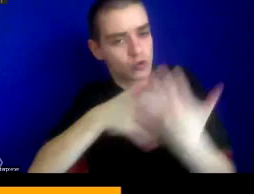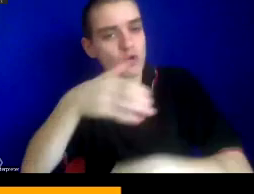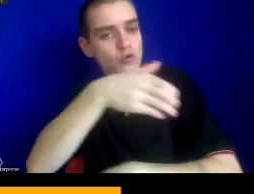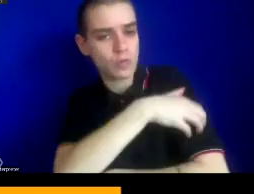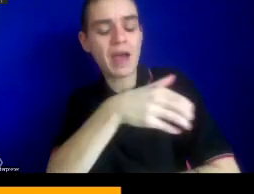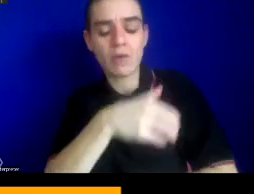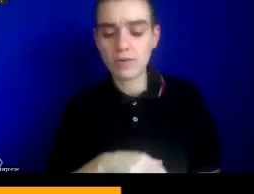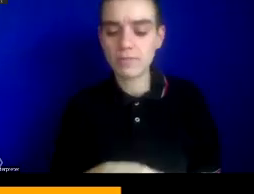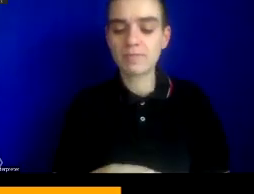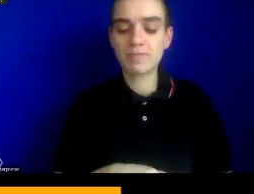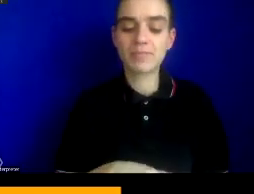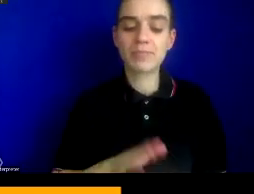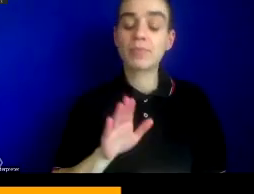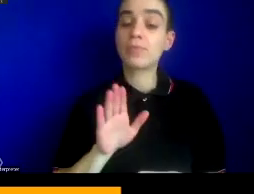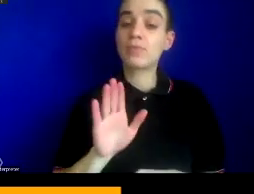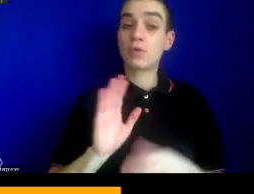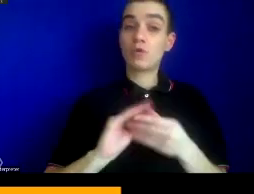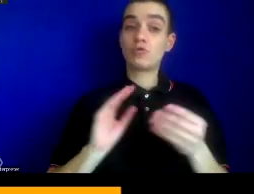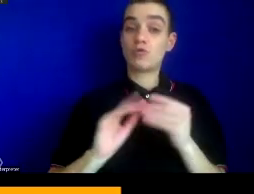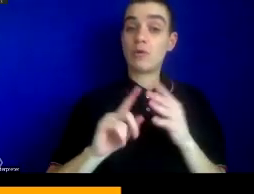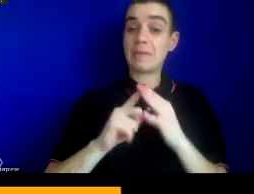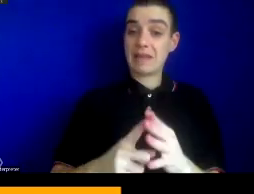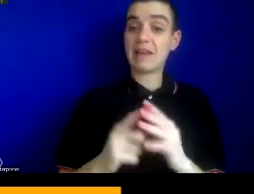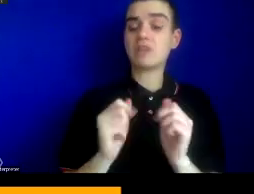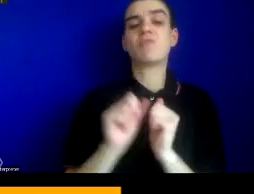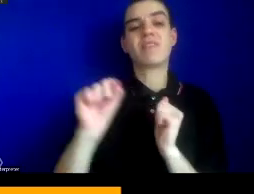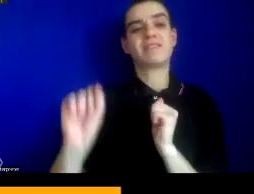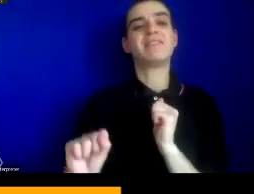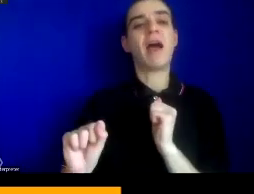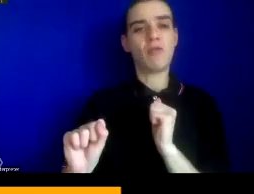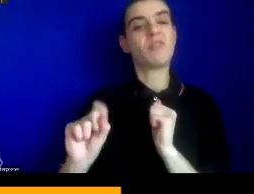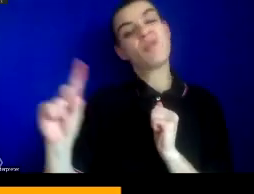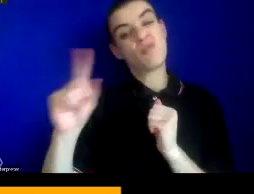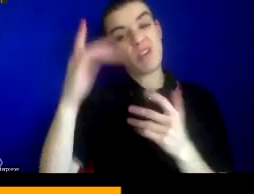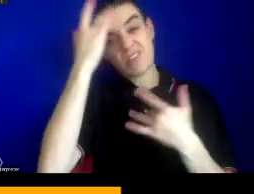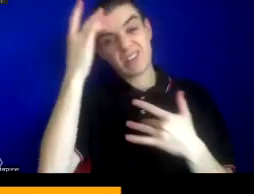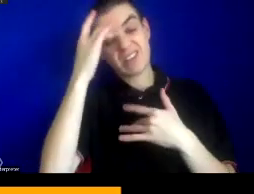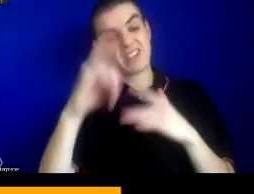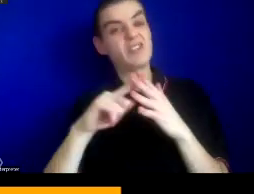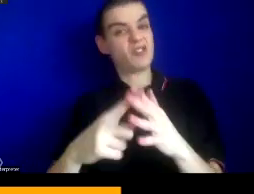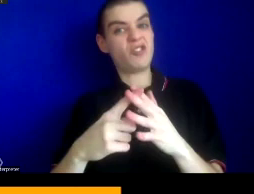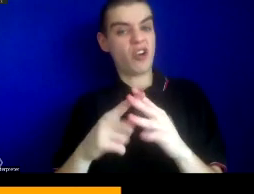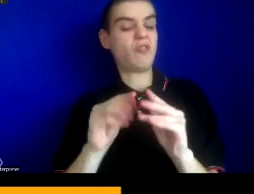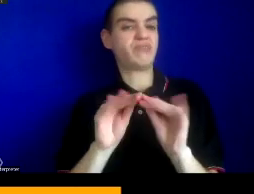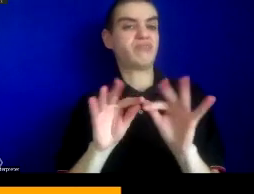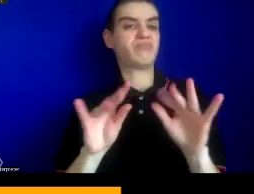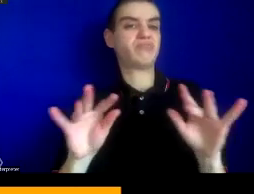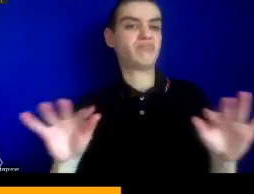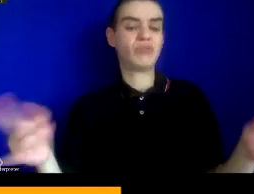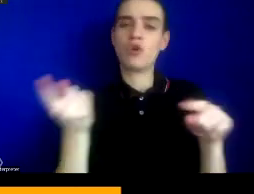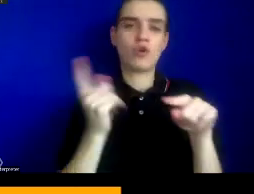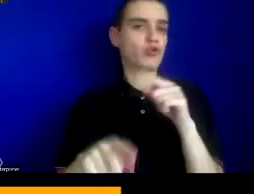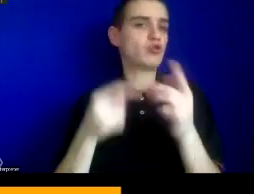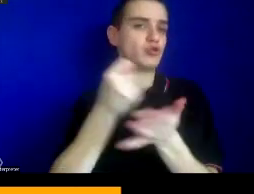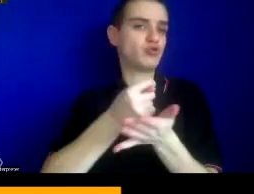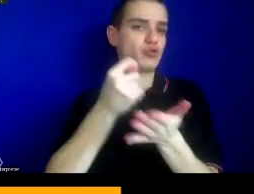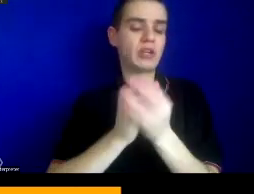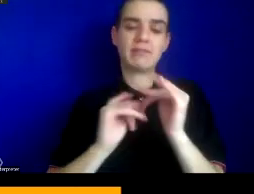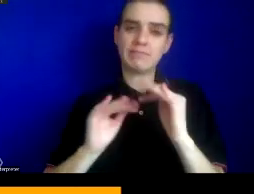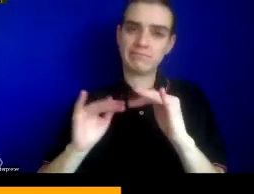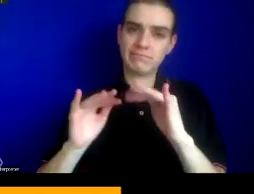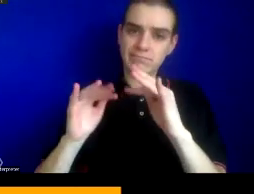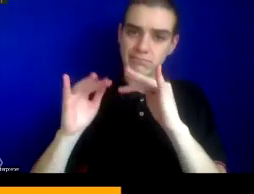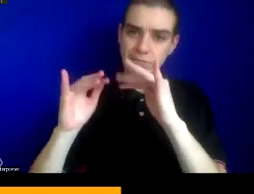an eye cast to the south, the origin points of the plague where it's virulent and untreatable. Moving closer to the north, the disease